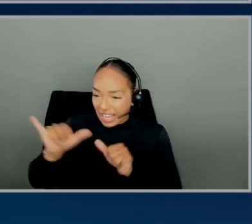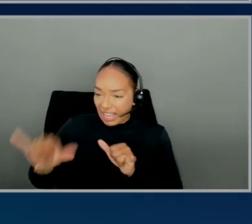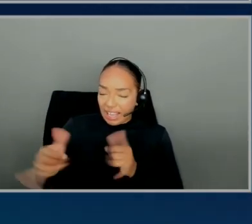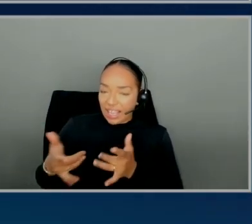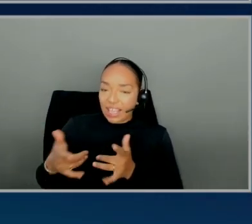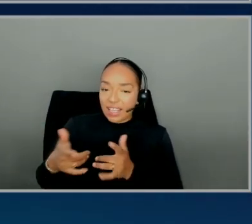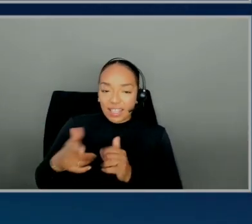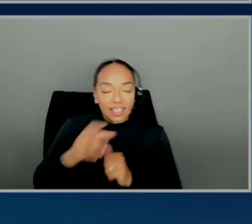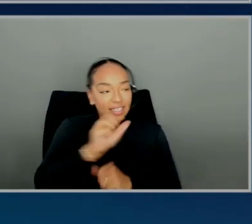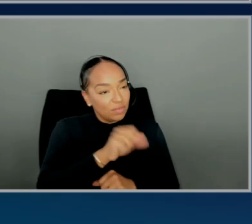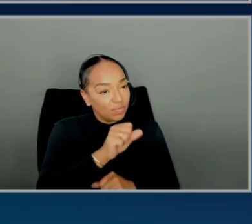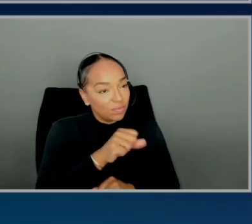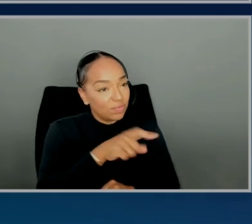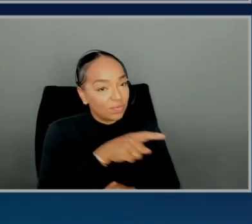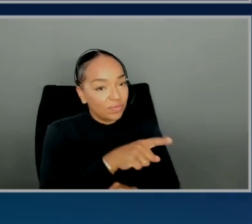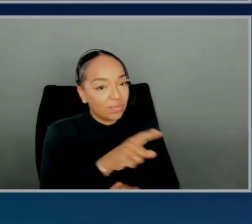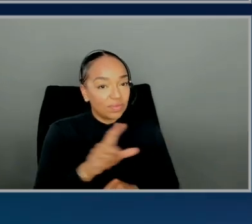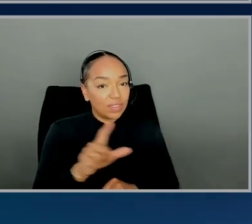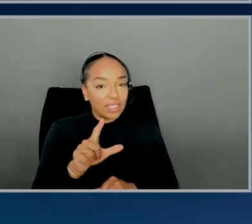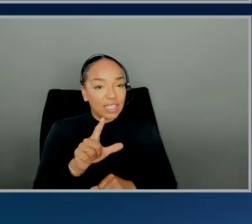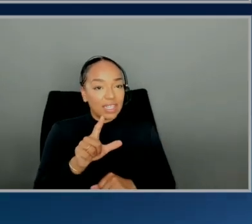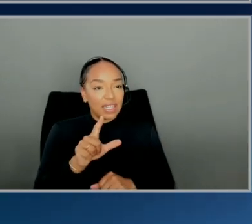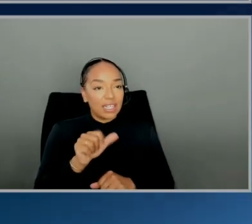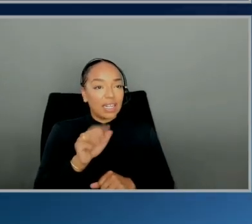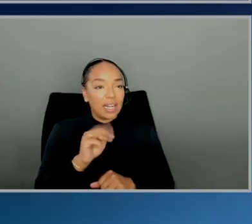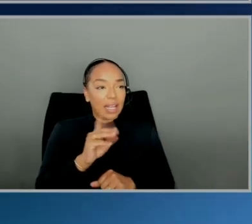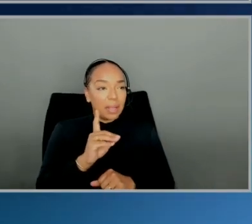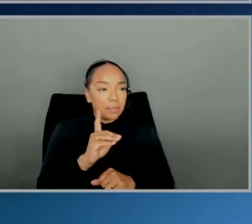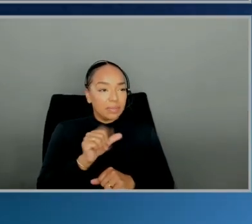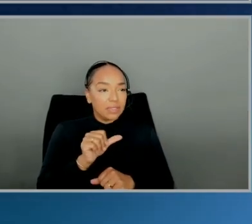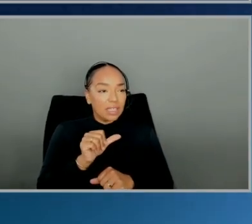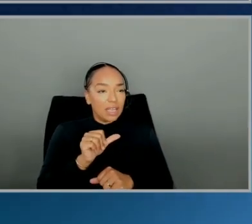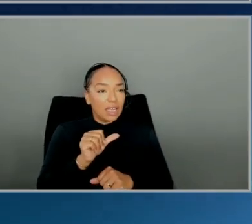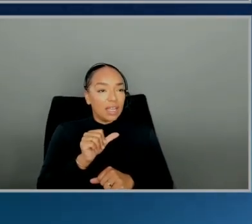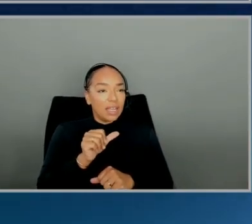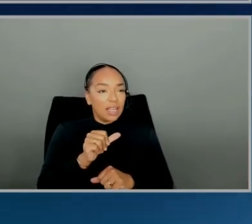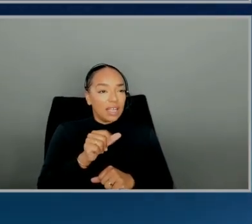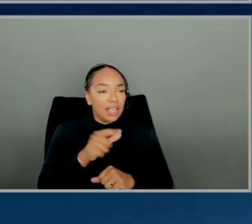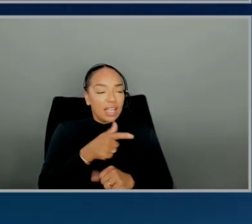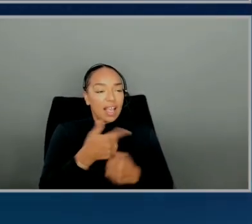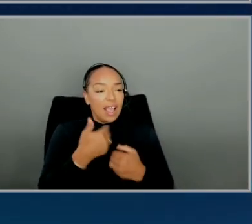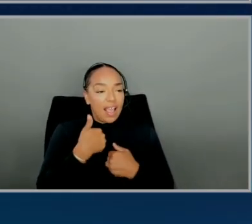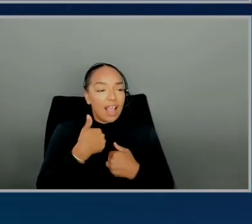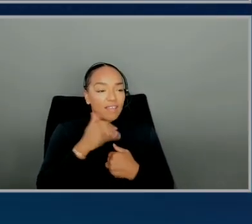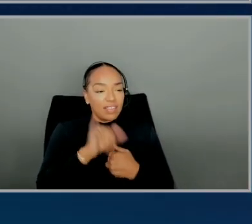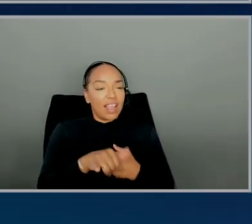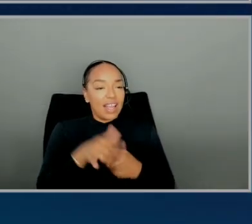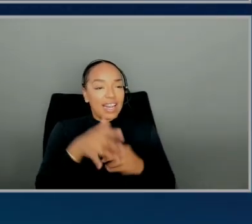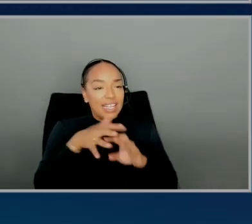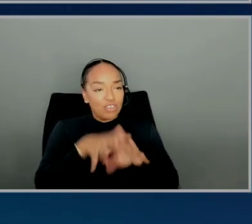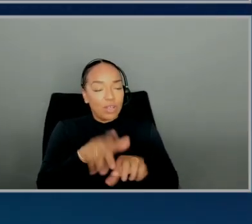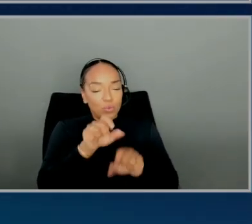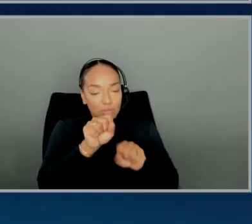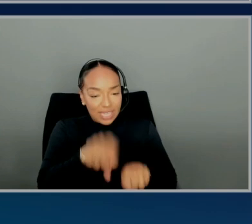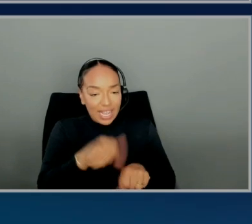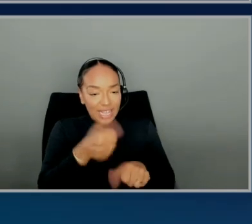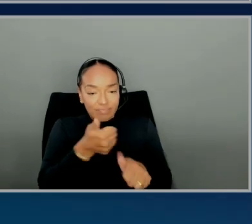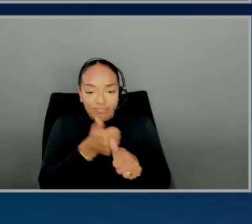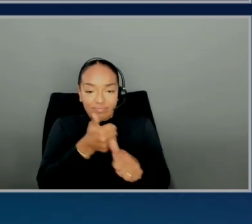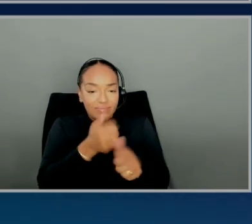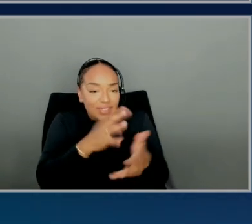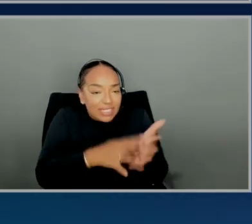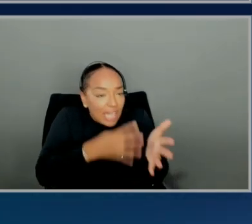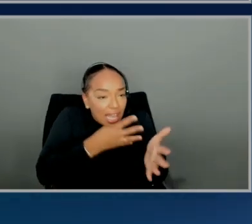has a schedule option. to sure I understand. There's event bridge integration, so that you can schedule it, and you can basically